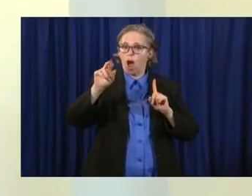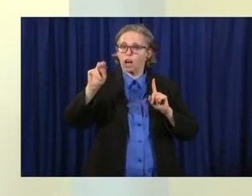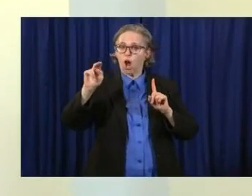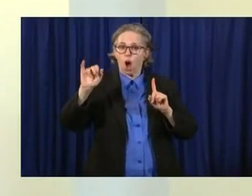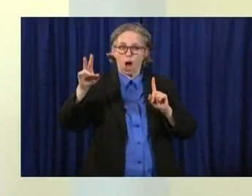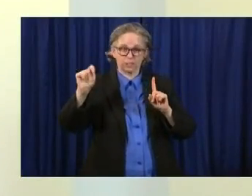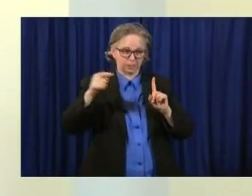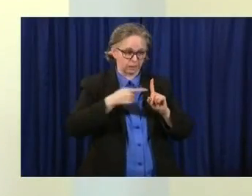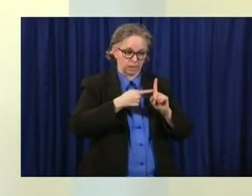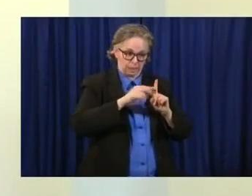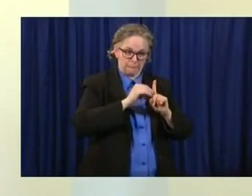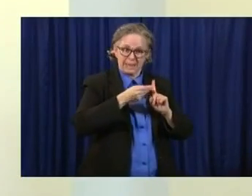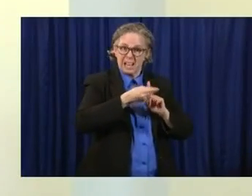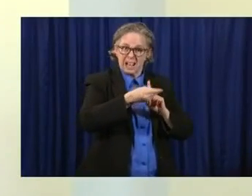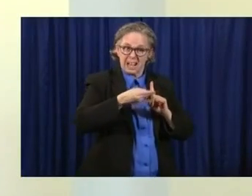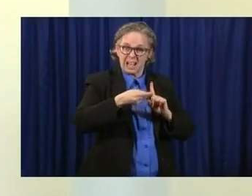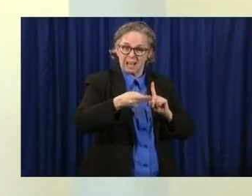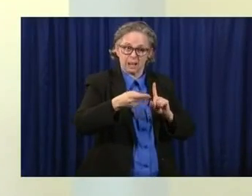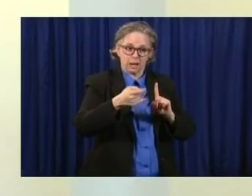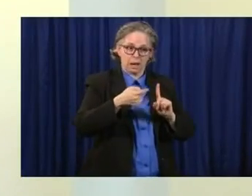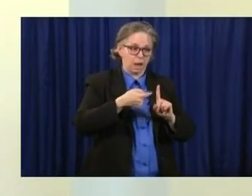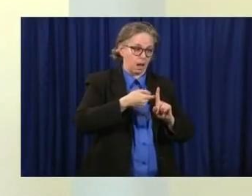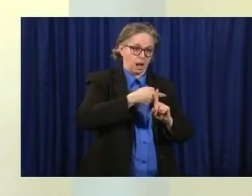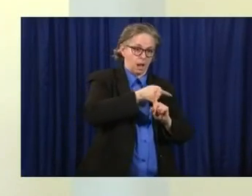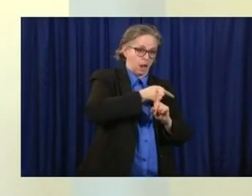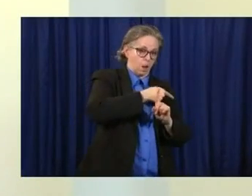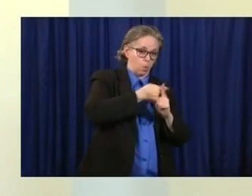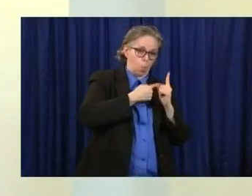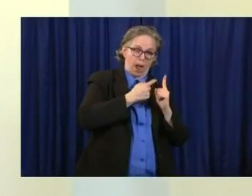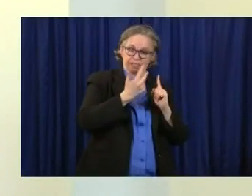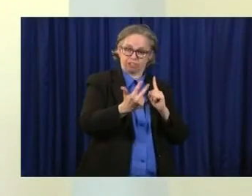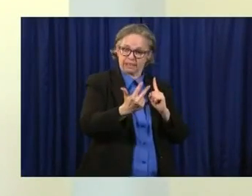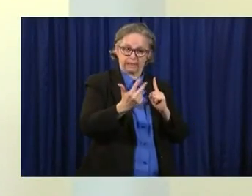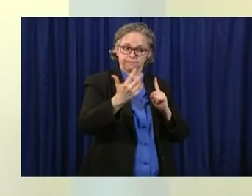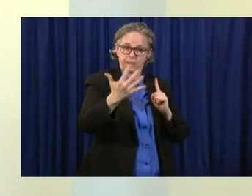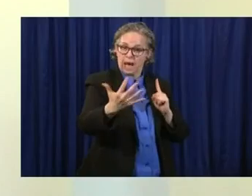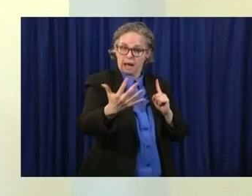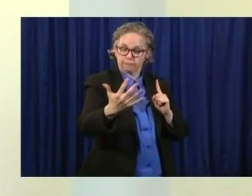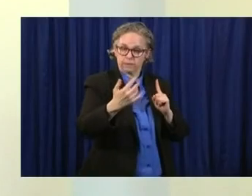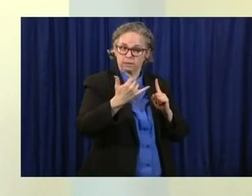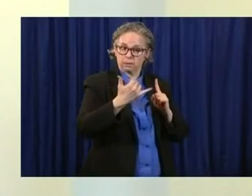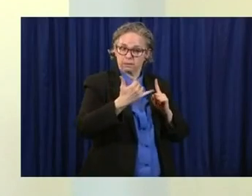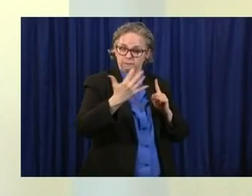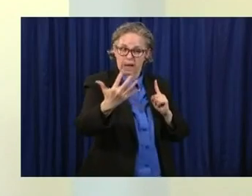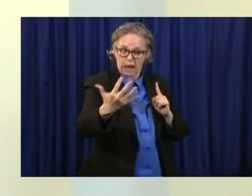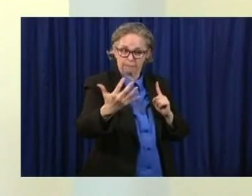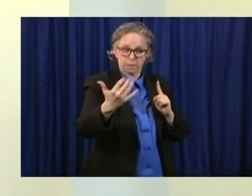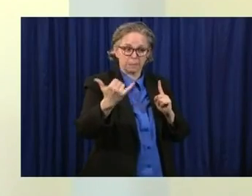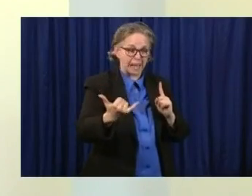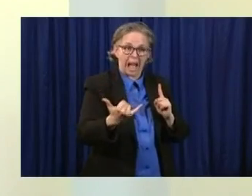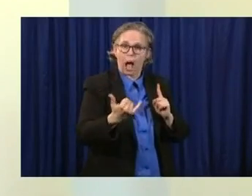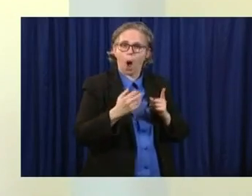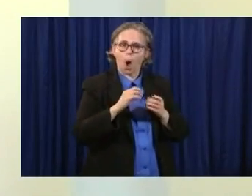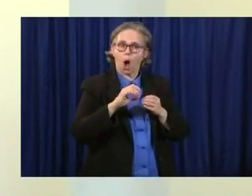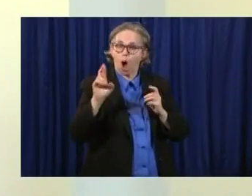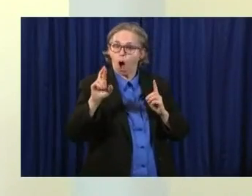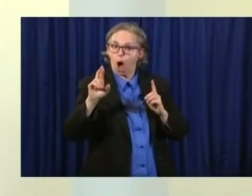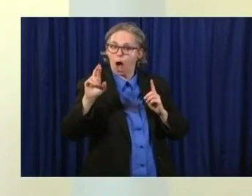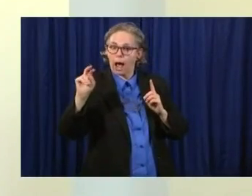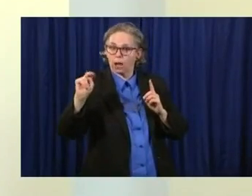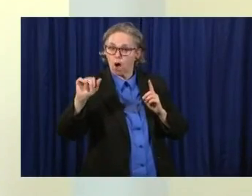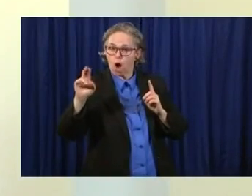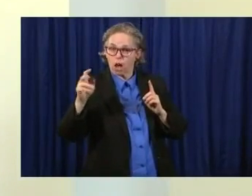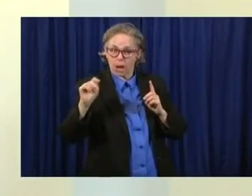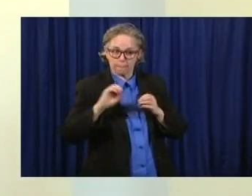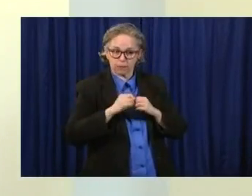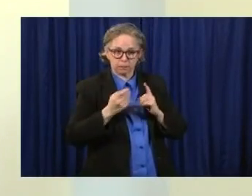know in the beginning of this disease it could be three to four to five people in some of the early studies right now in Ohio by when we were staying more